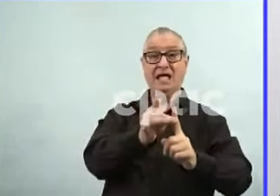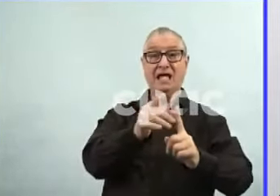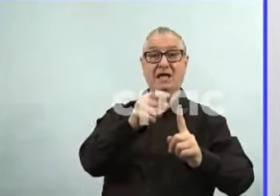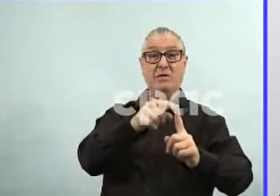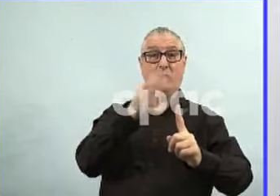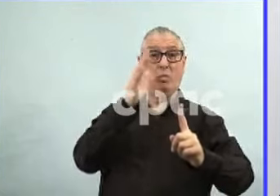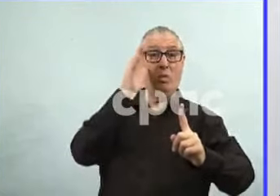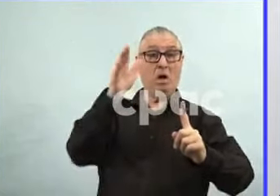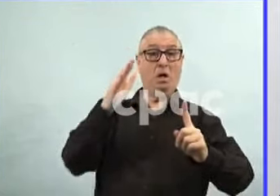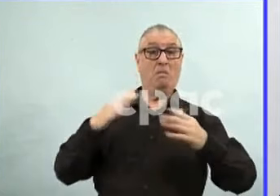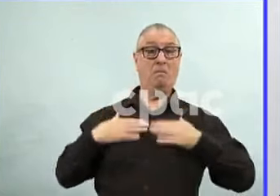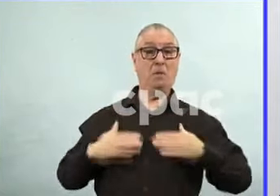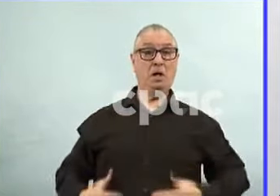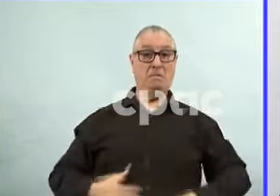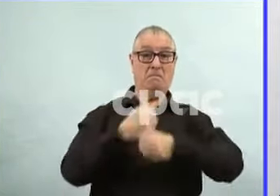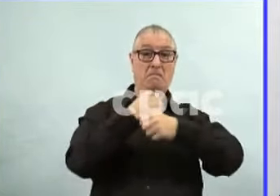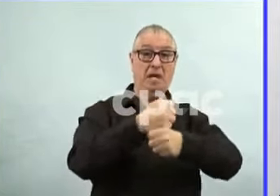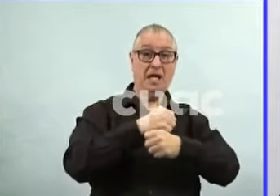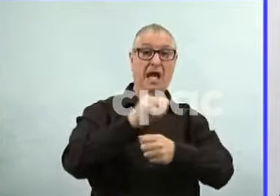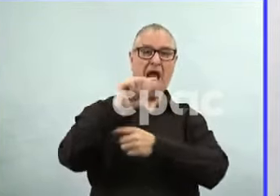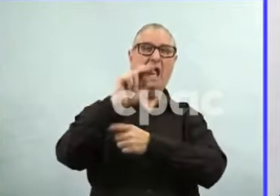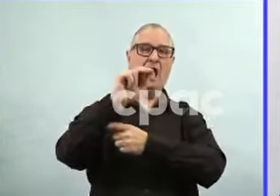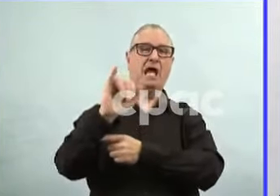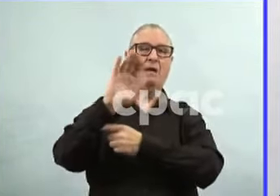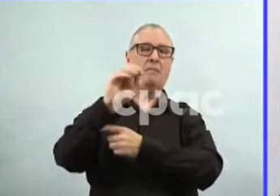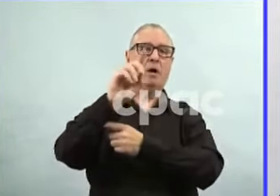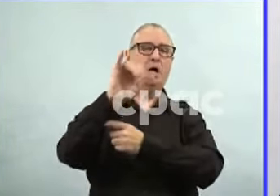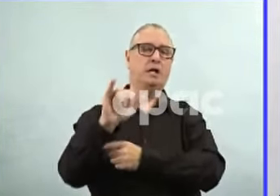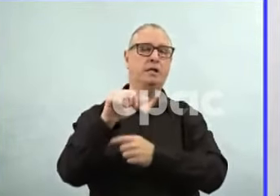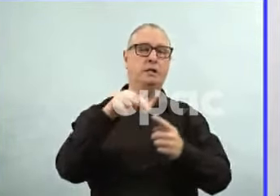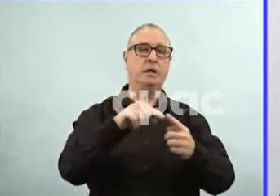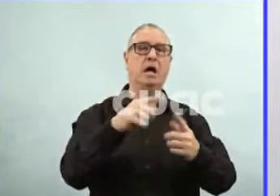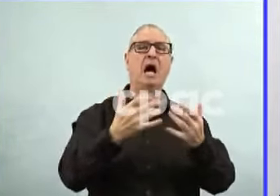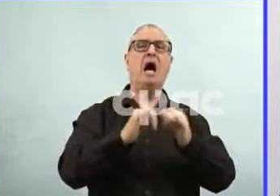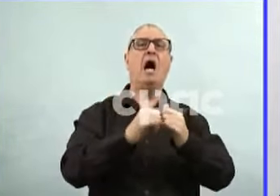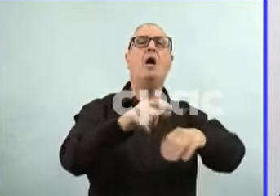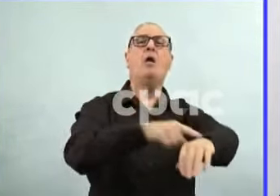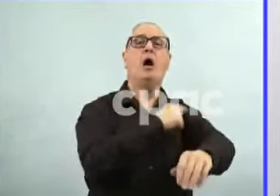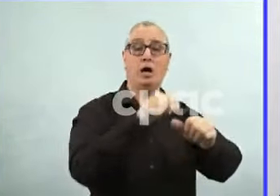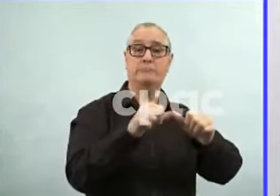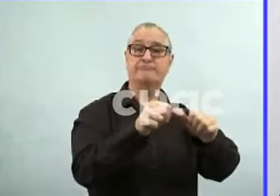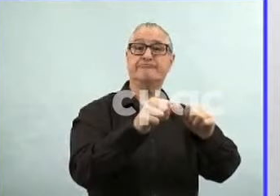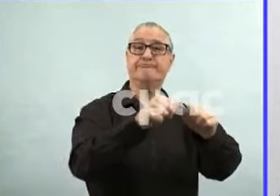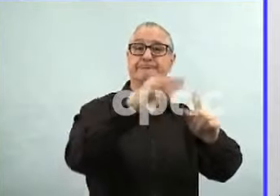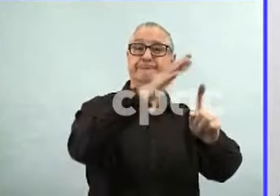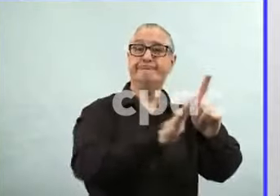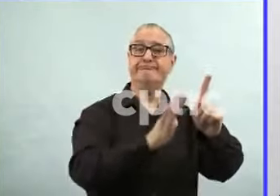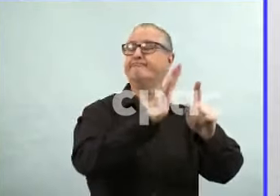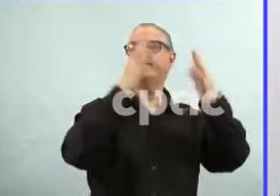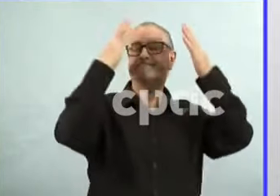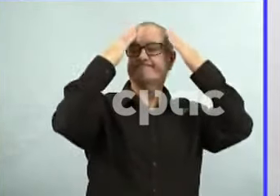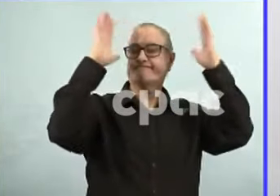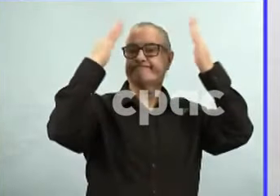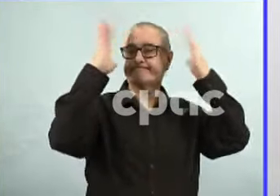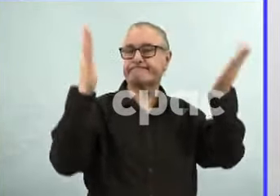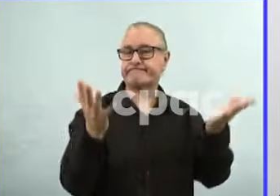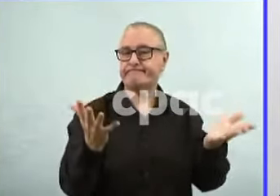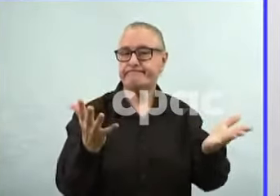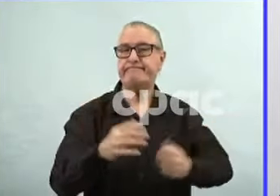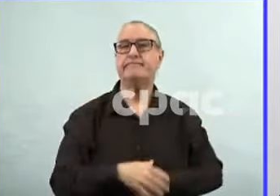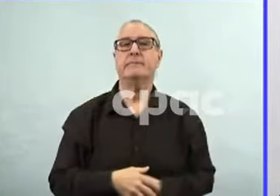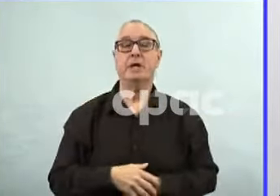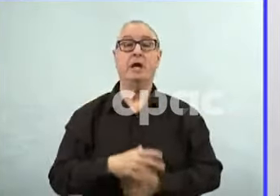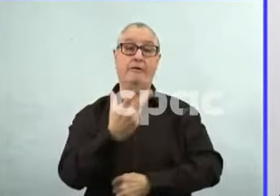Also, we have data showing that getting the vaccine after an infection creates a strong immune response and increases your protection.